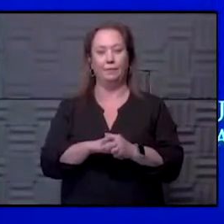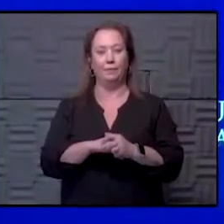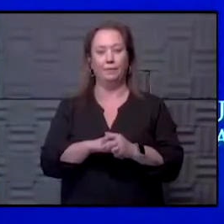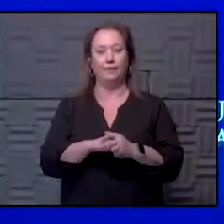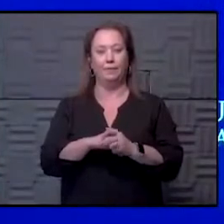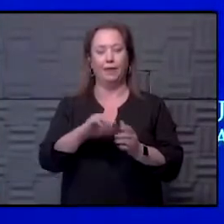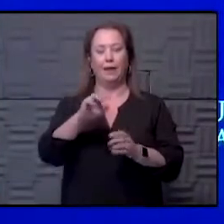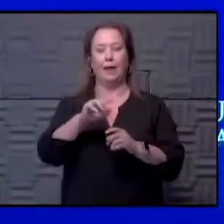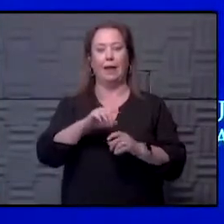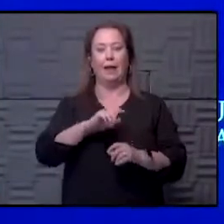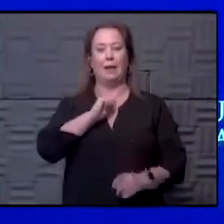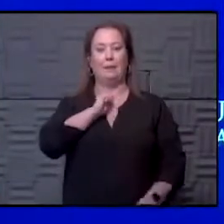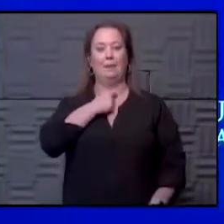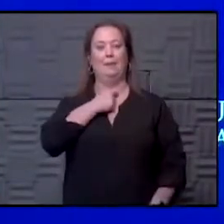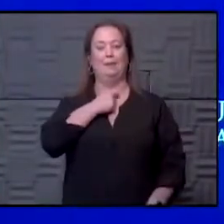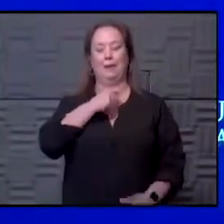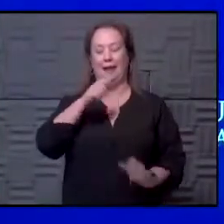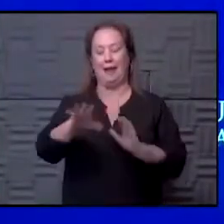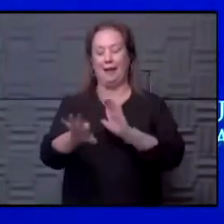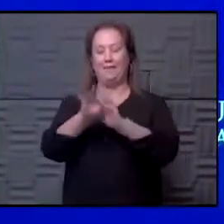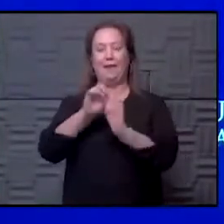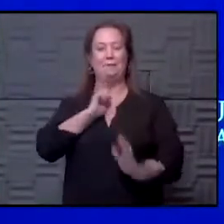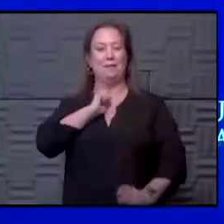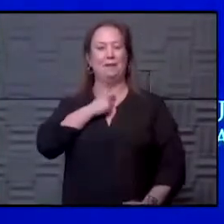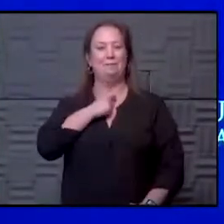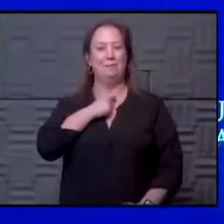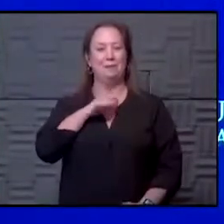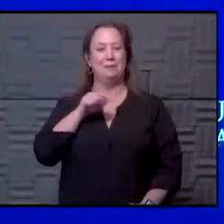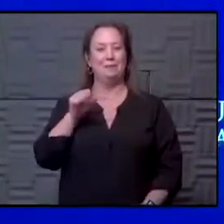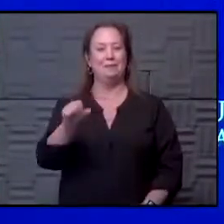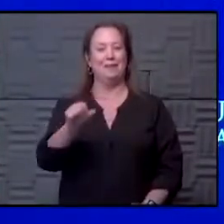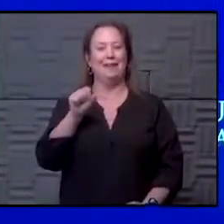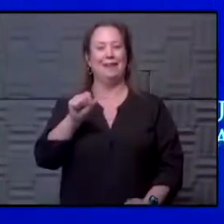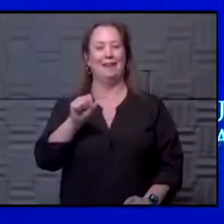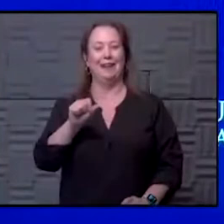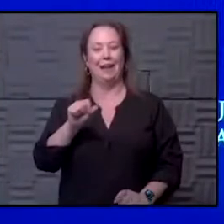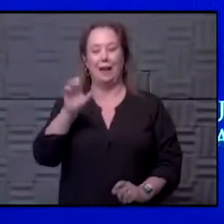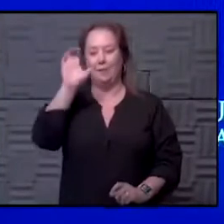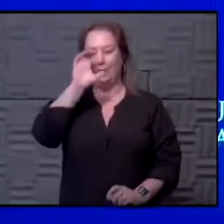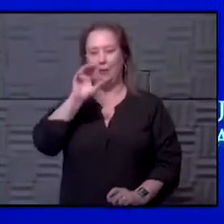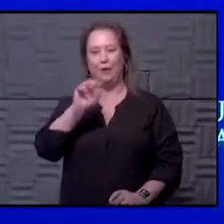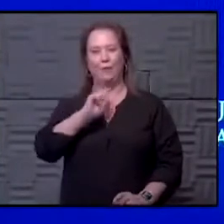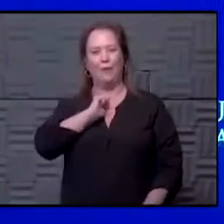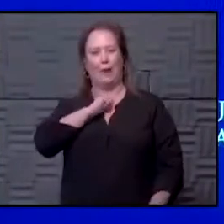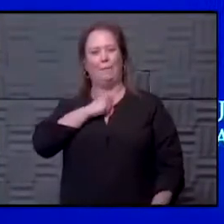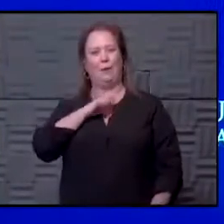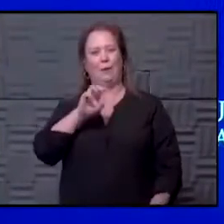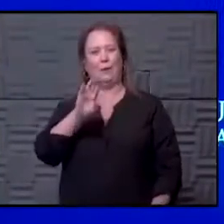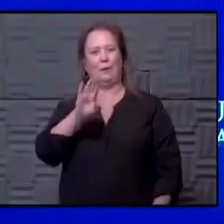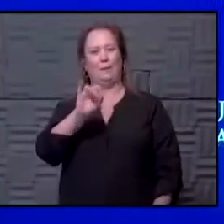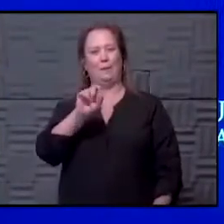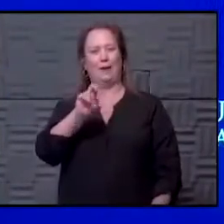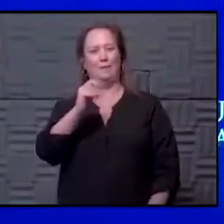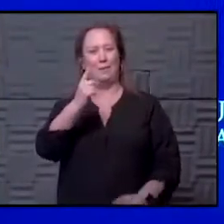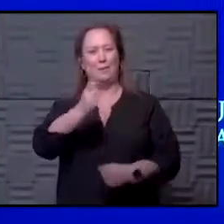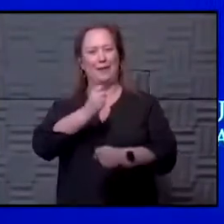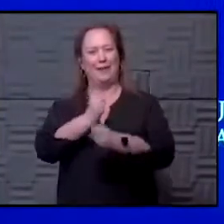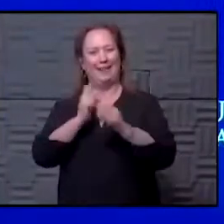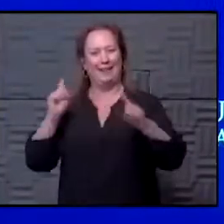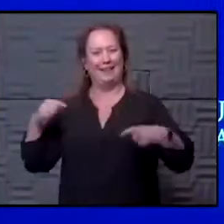I'm muted. I found the mute button. Oh, you know what, Jill? I've been trying to find that for you for like a year. Just kidding, of course.